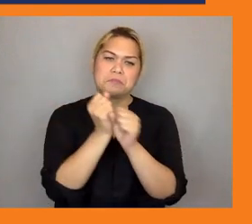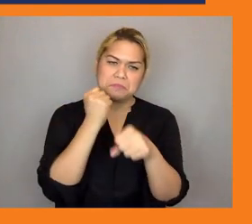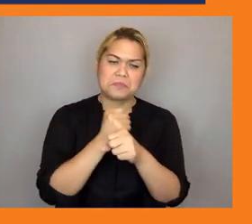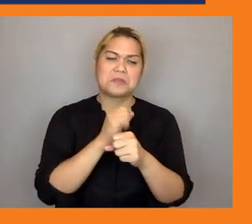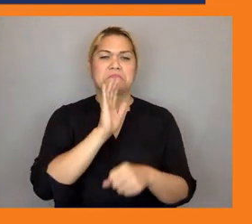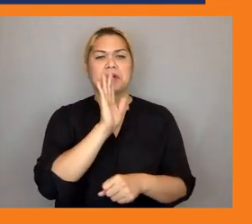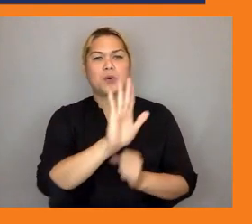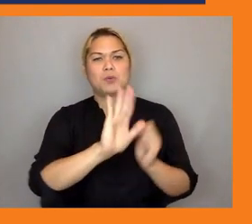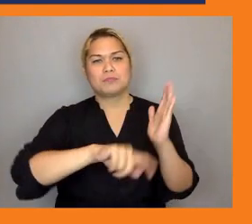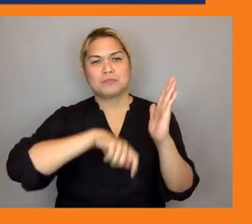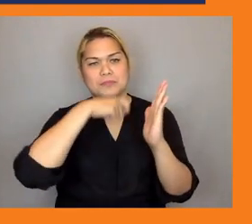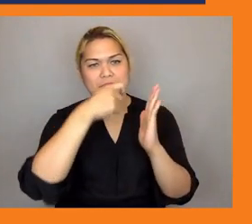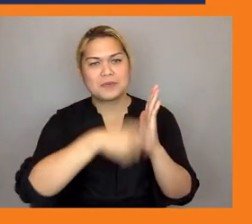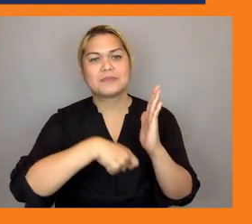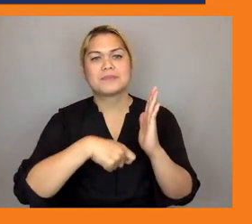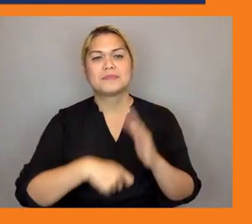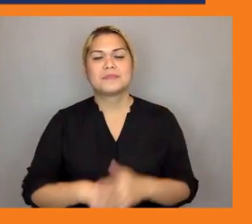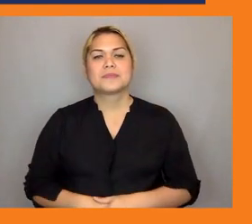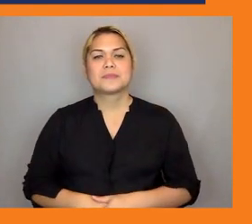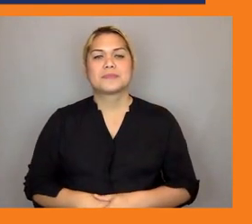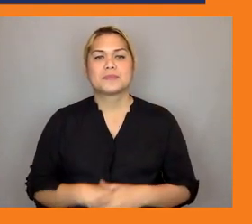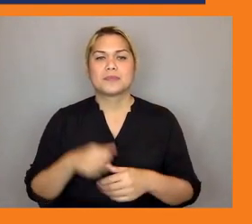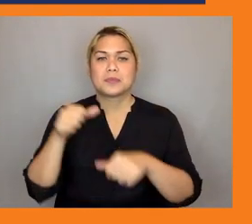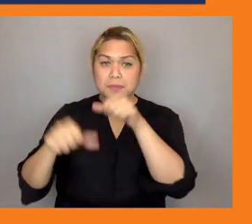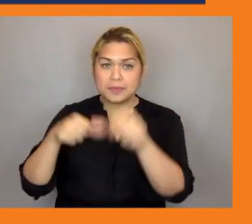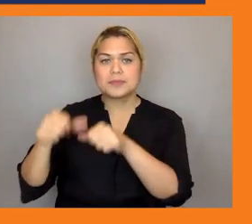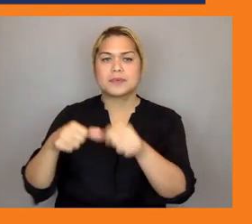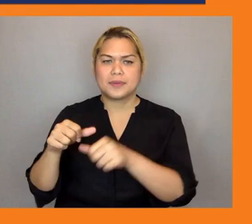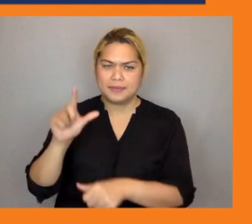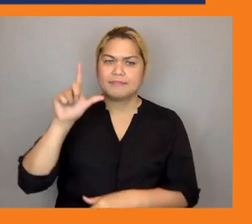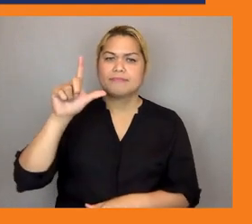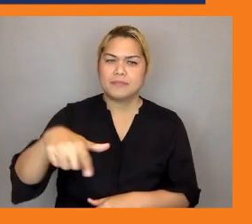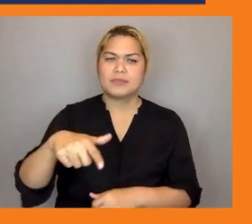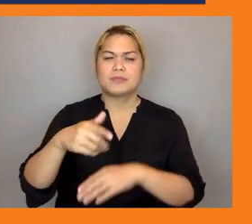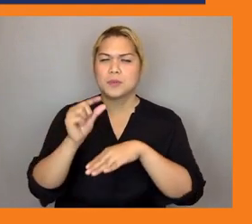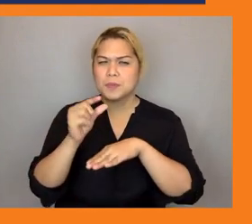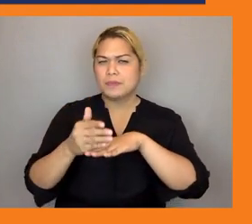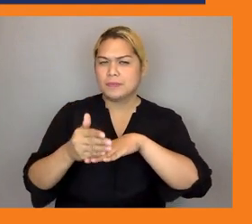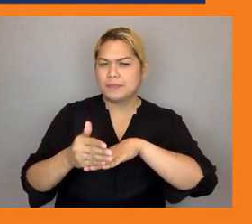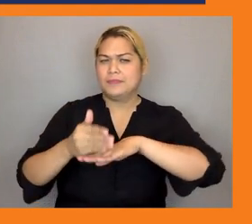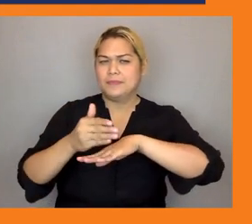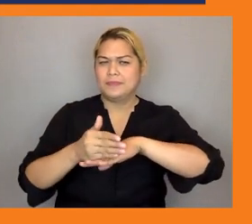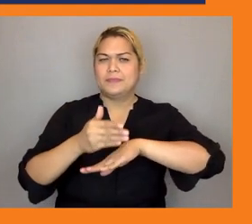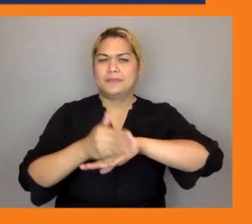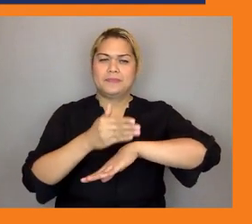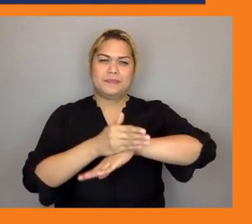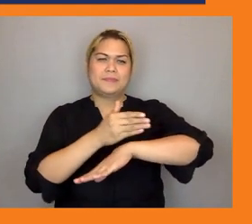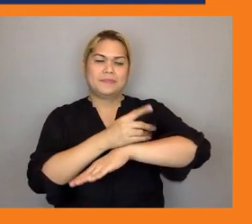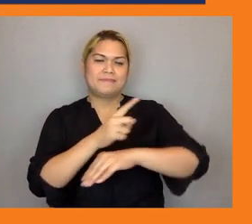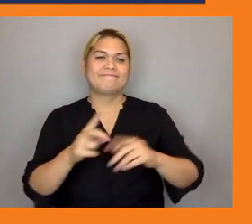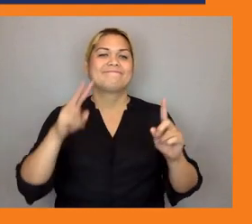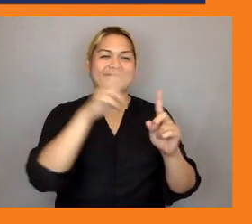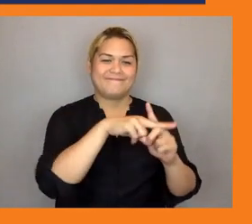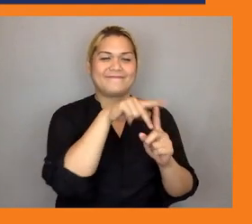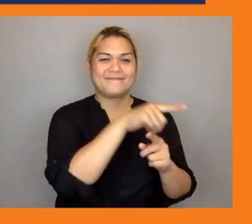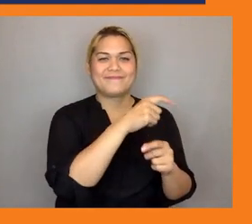some time gradually also as the institutions adapt and accelerate that um that process the second point i